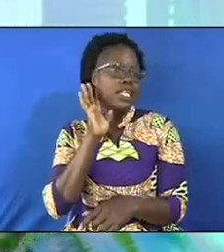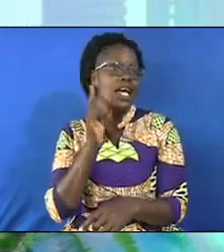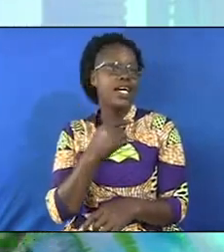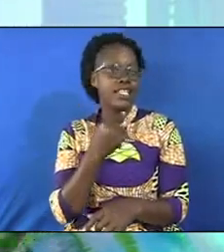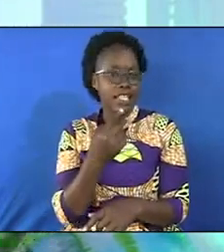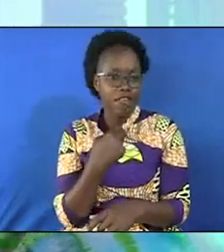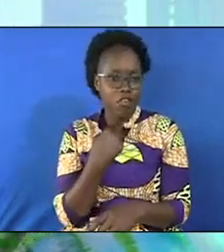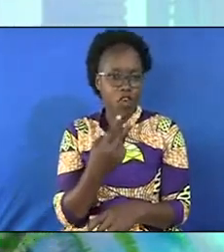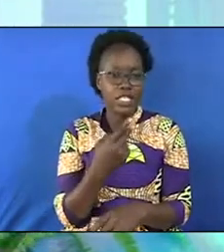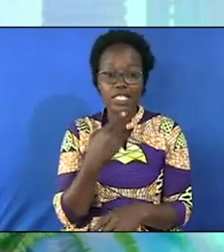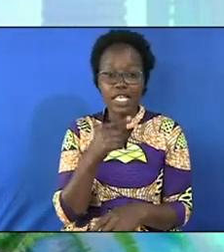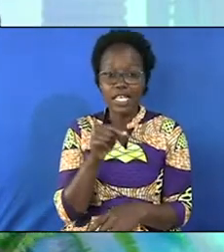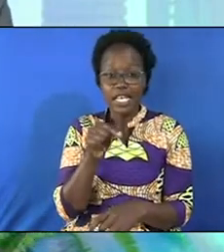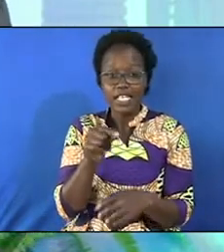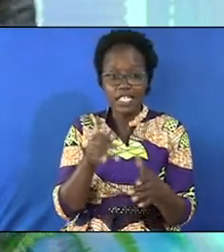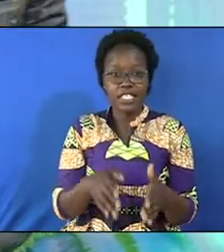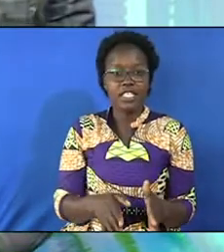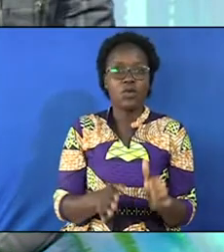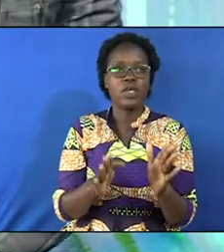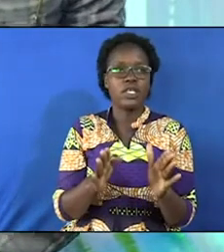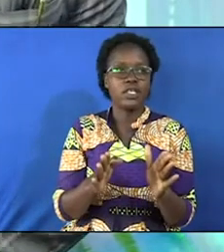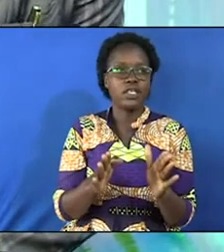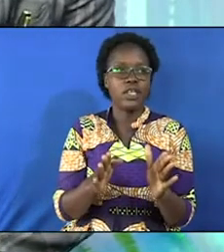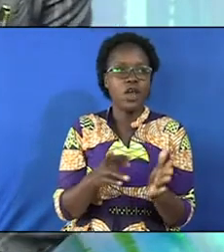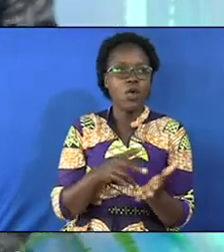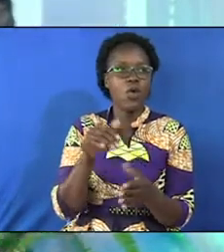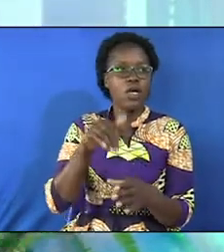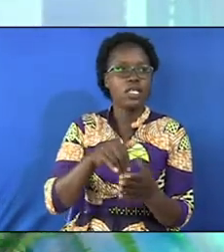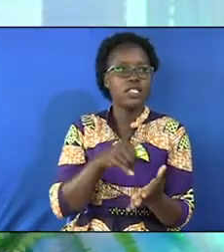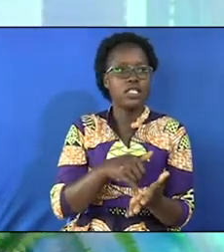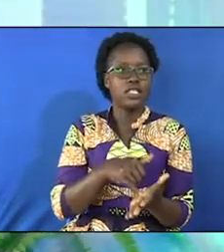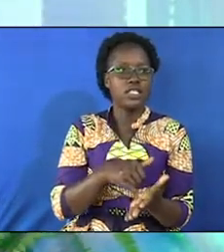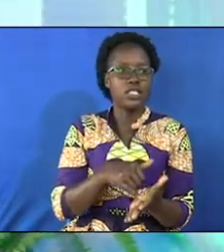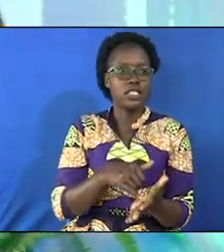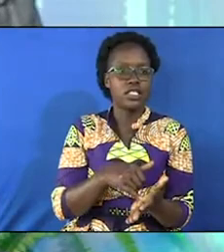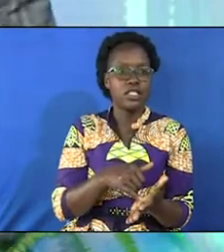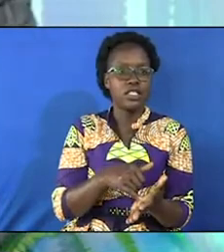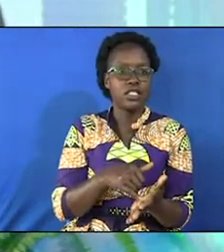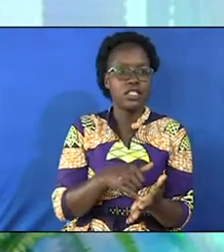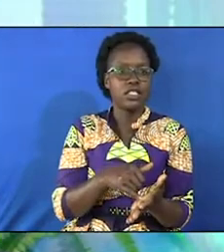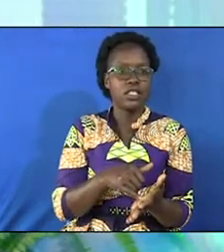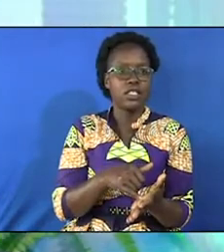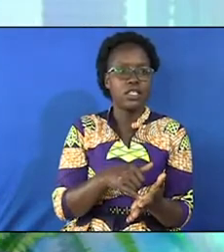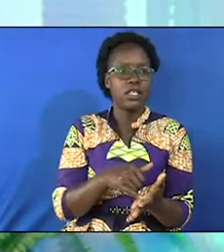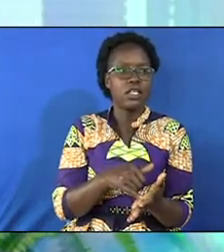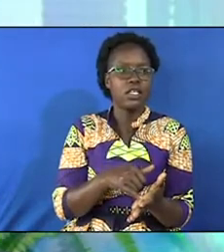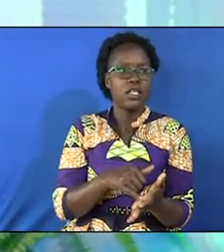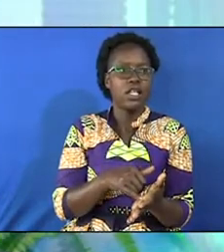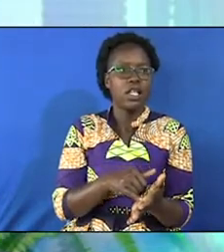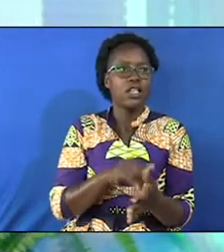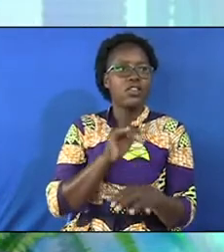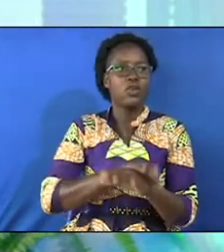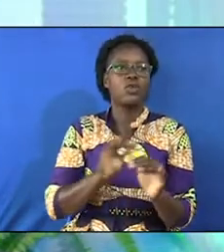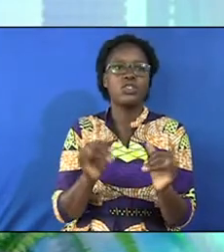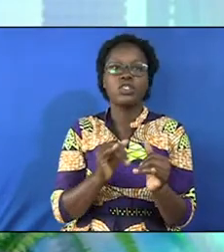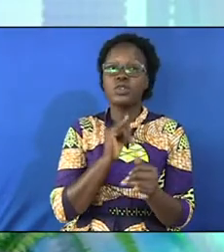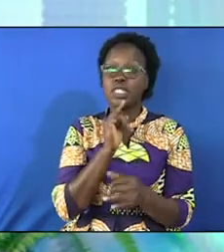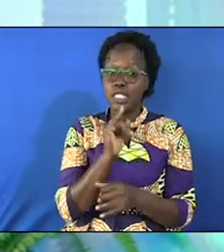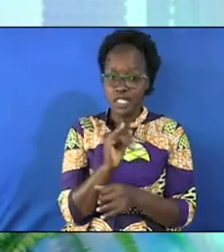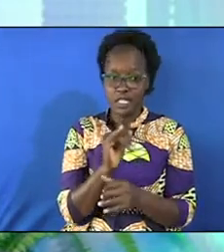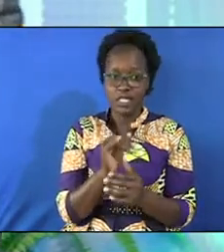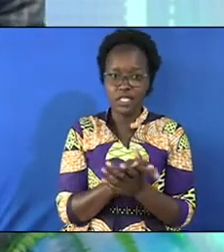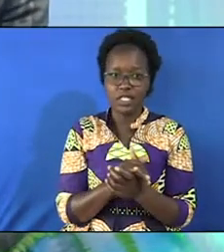saying this is the way walk in it my friend the whisper the good news is